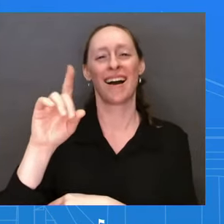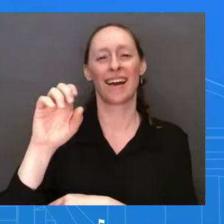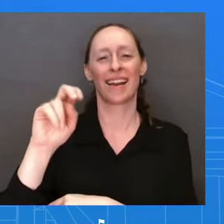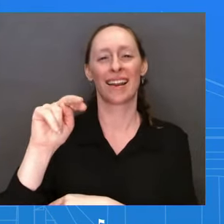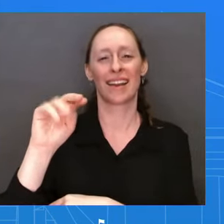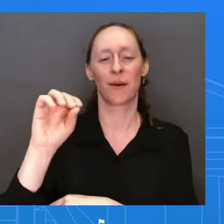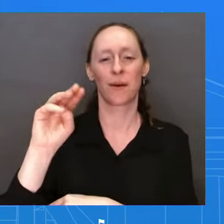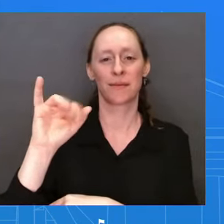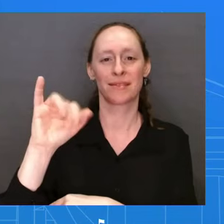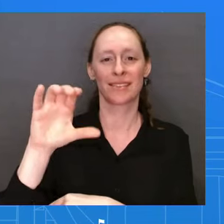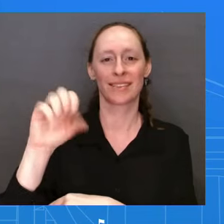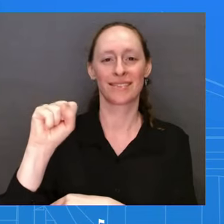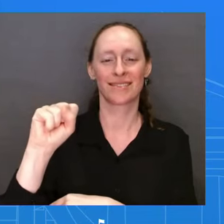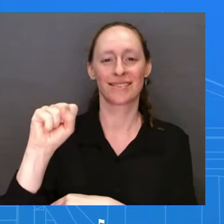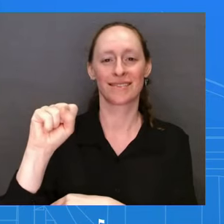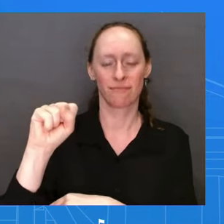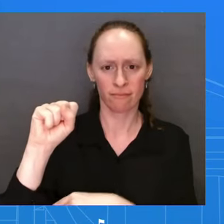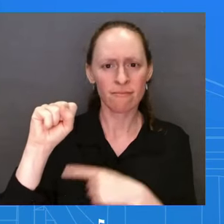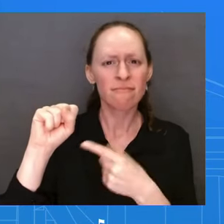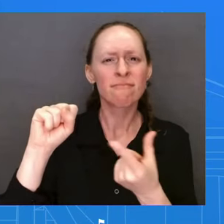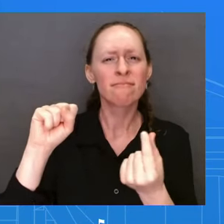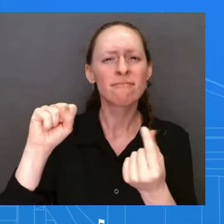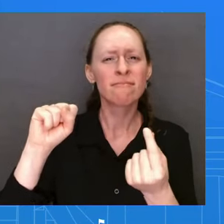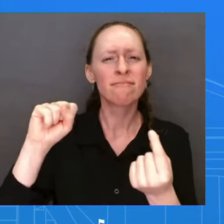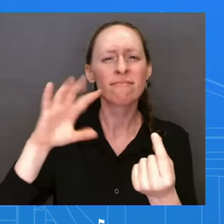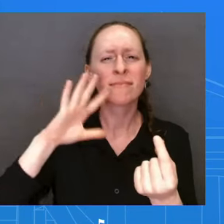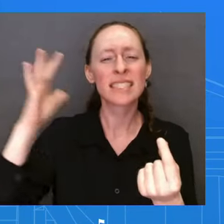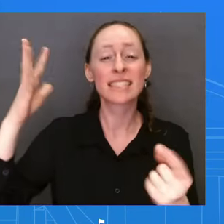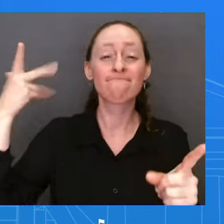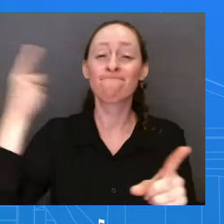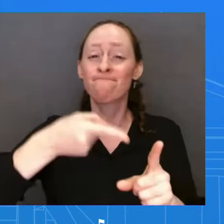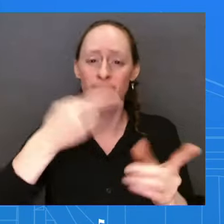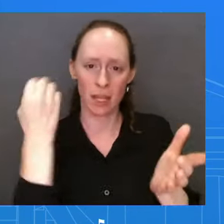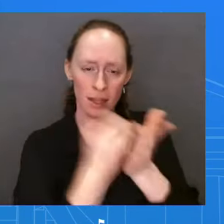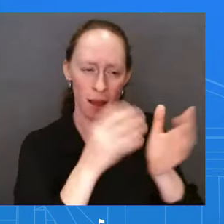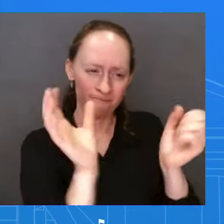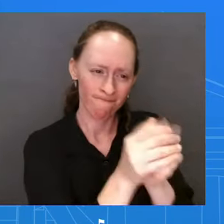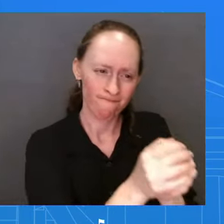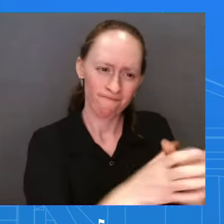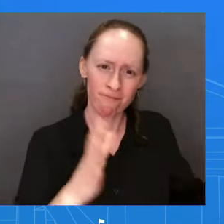when we grow the middle class. So, Lael, with that, I will turn it over to you for a few remarks.